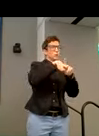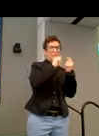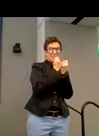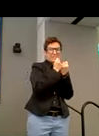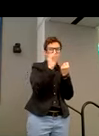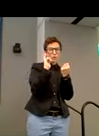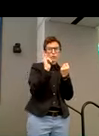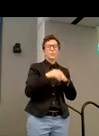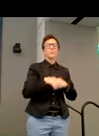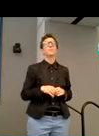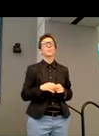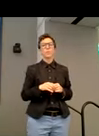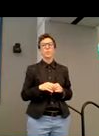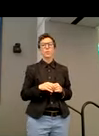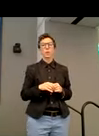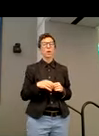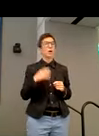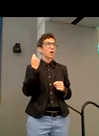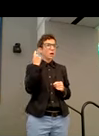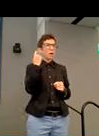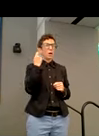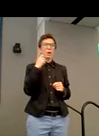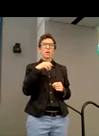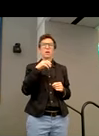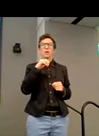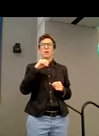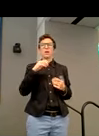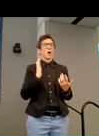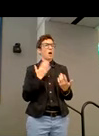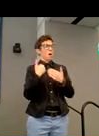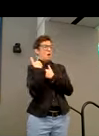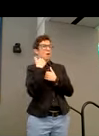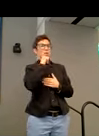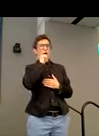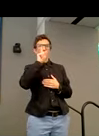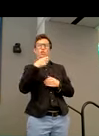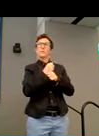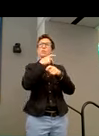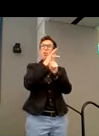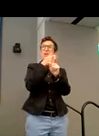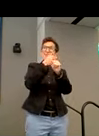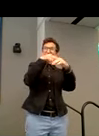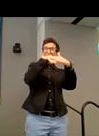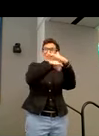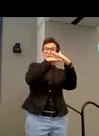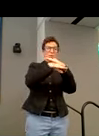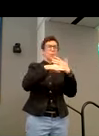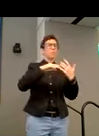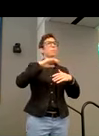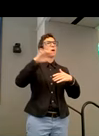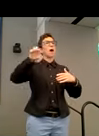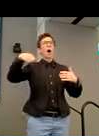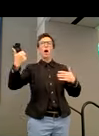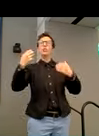And probably more importantly, that we don't we're not just ensuring that our product is accessible, but all of the